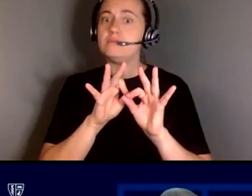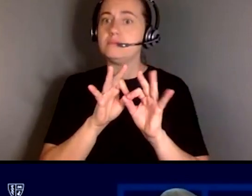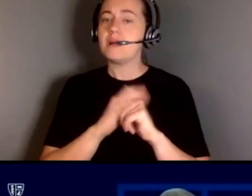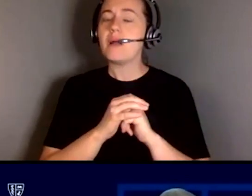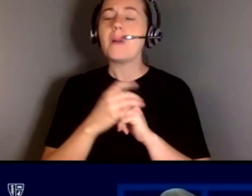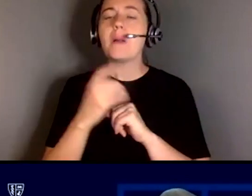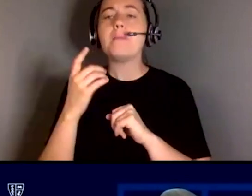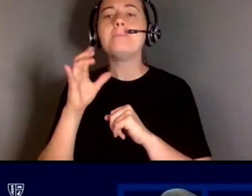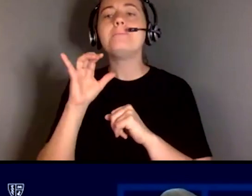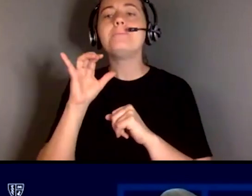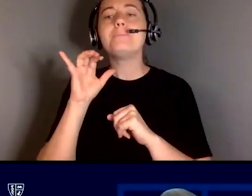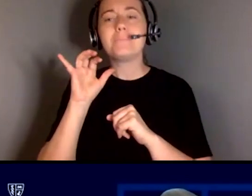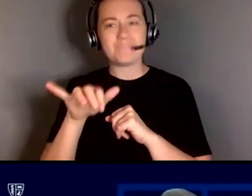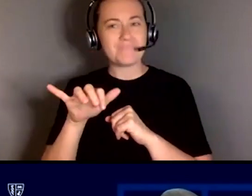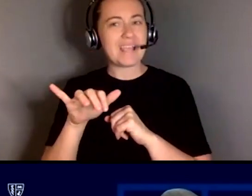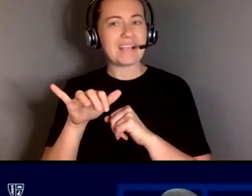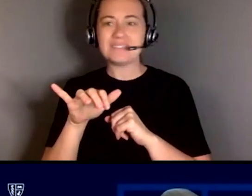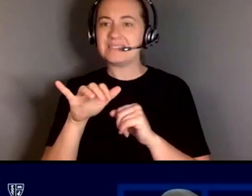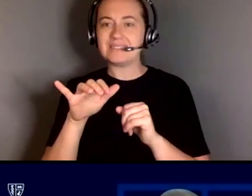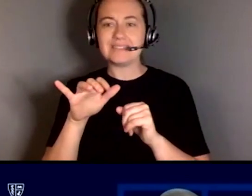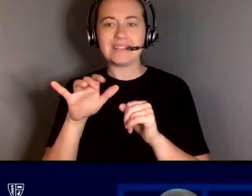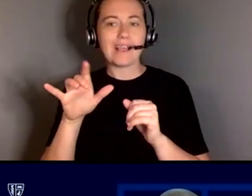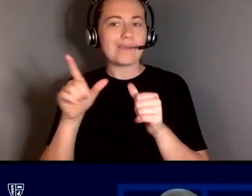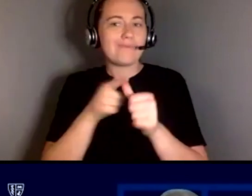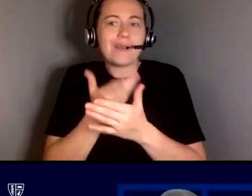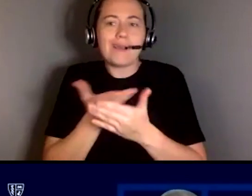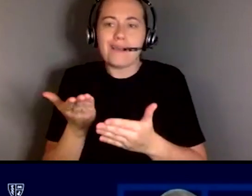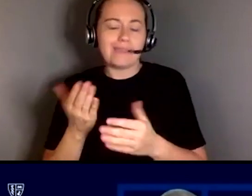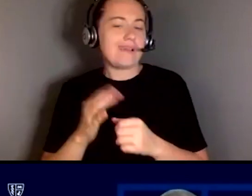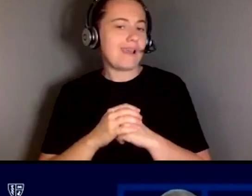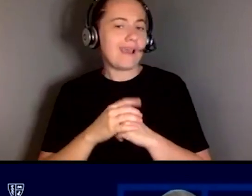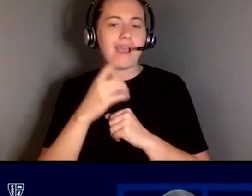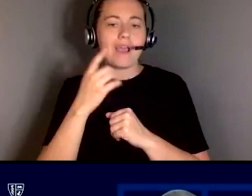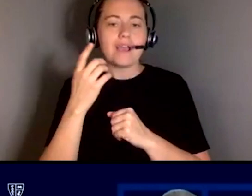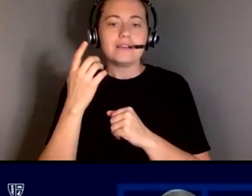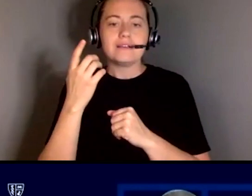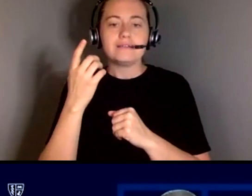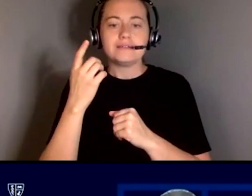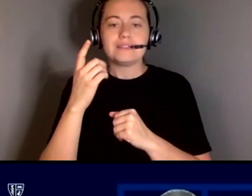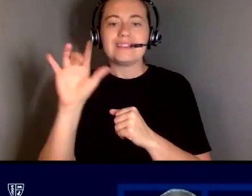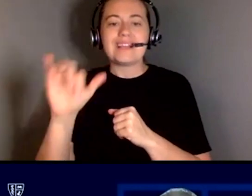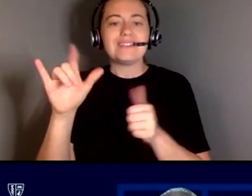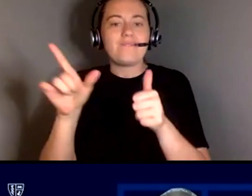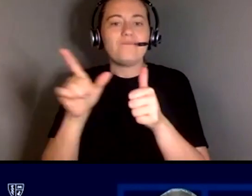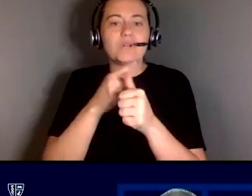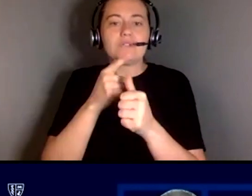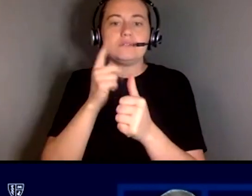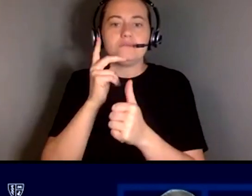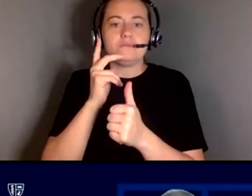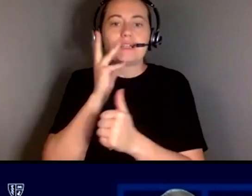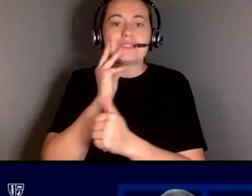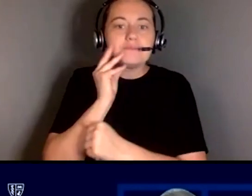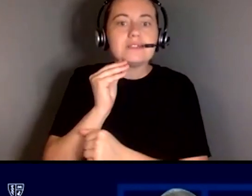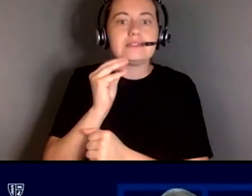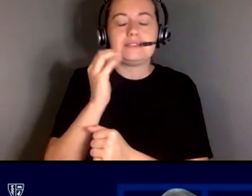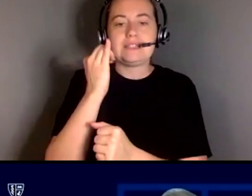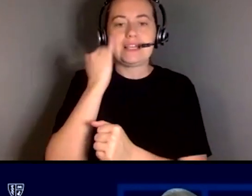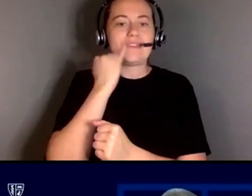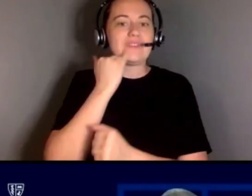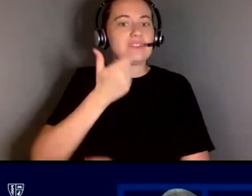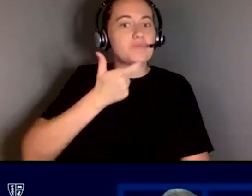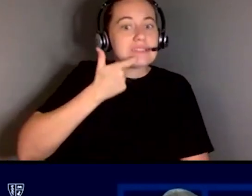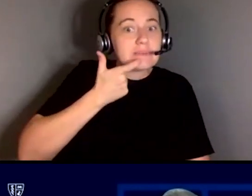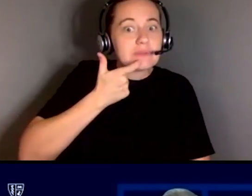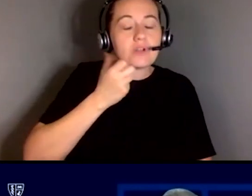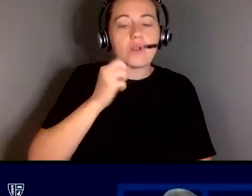that's kind of like the front door you know the the first interaction that whether it be receptionists